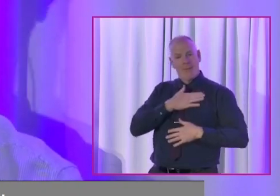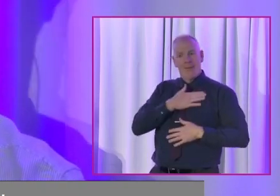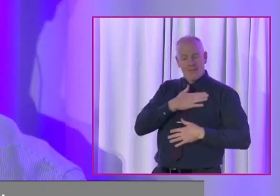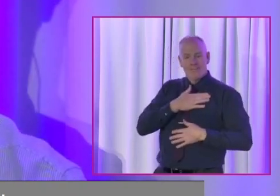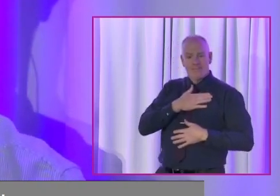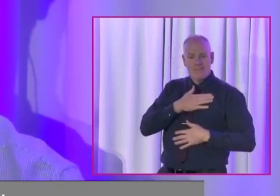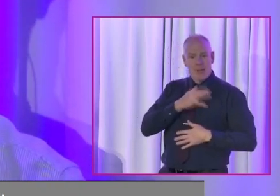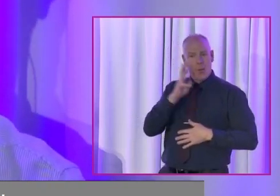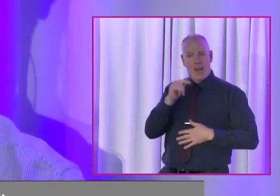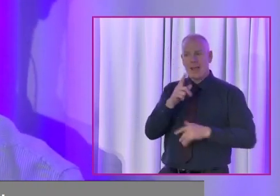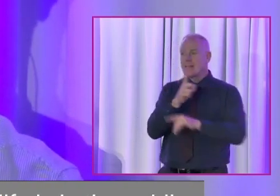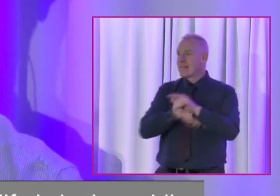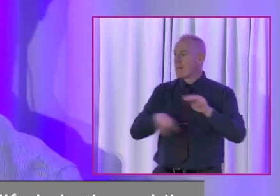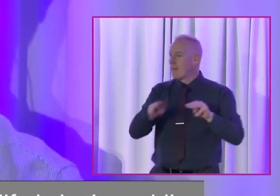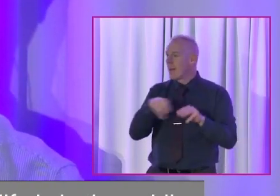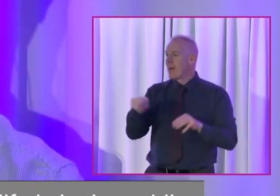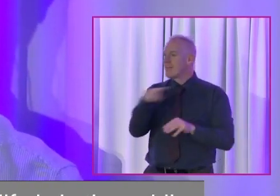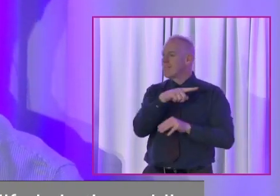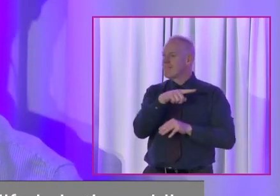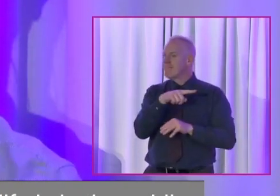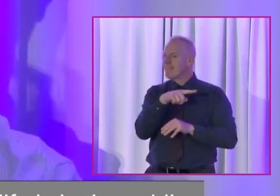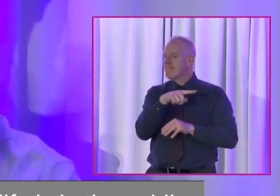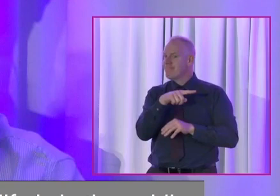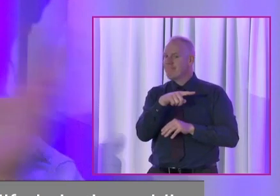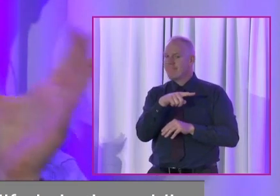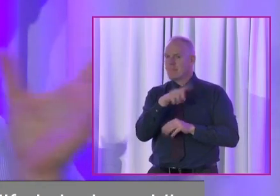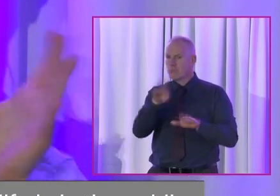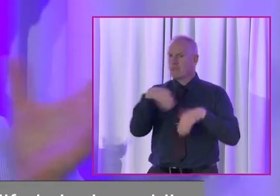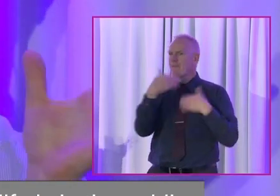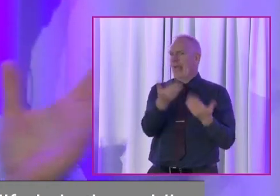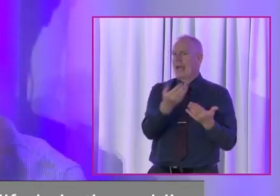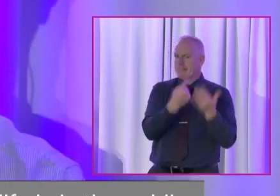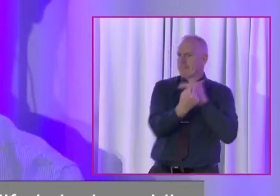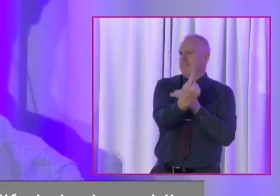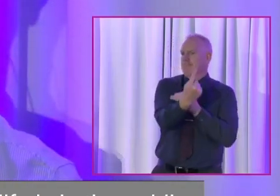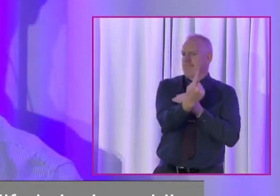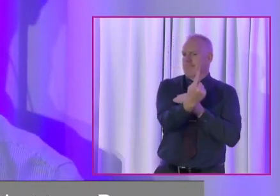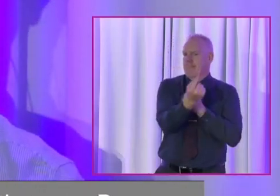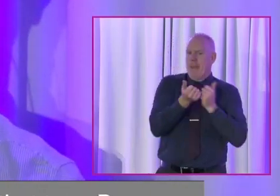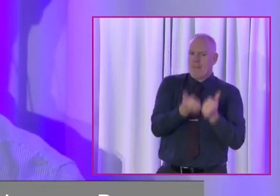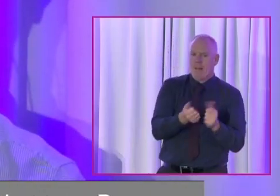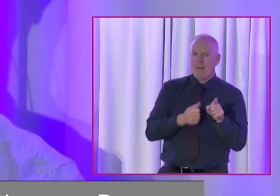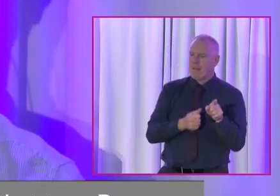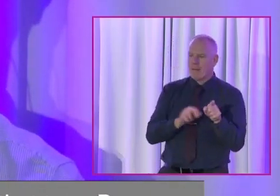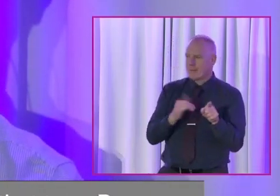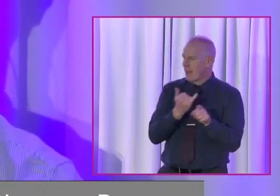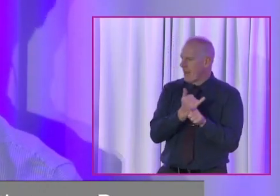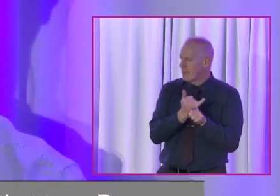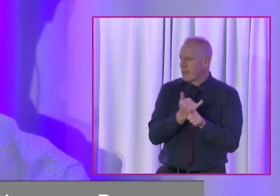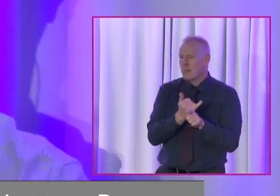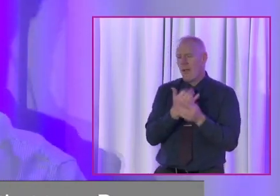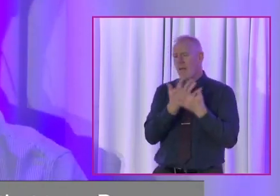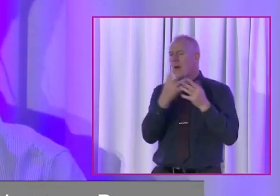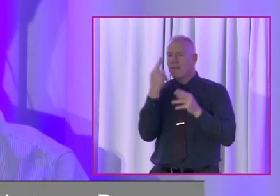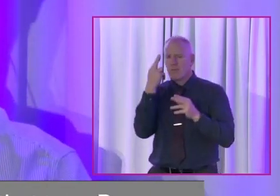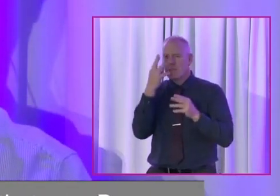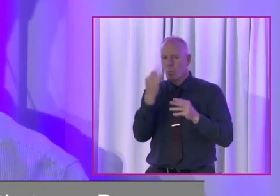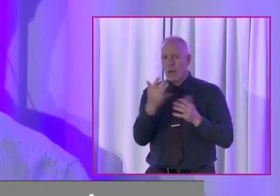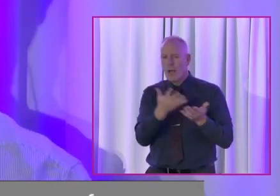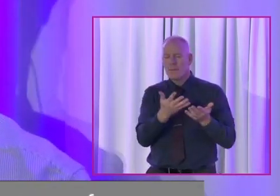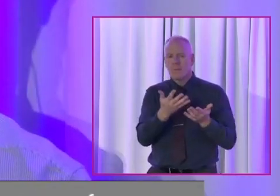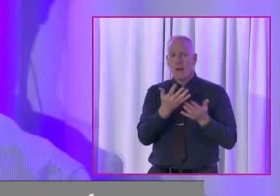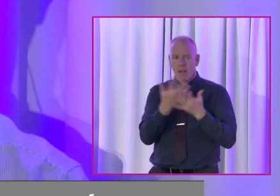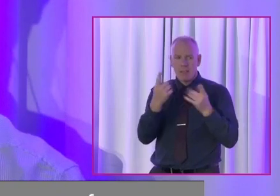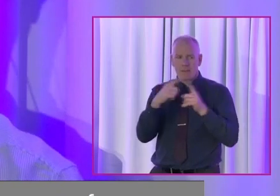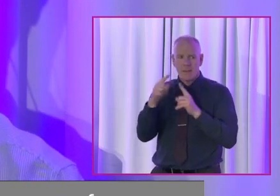disabled people have not been given that agency. Um, for various reasons. And I think there's, there's, there's